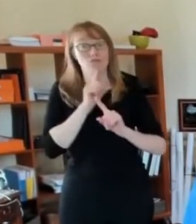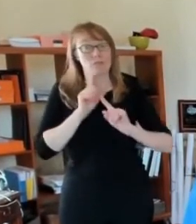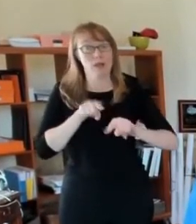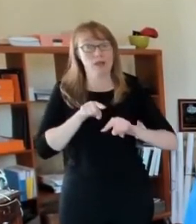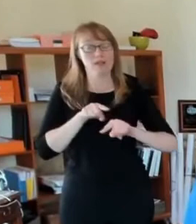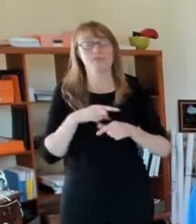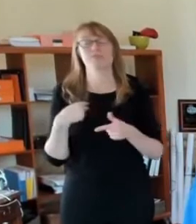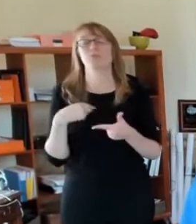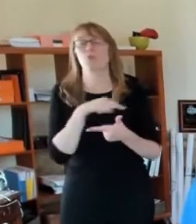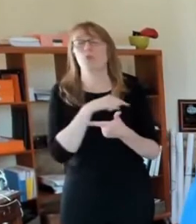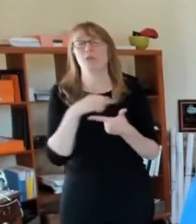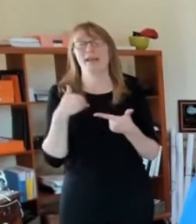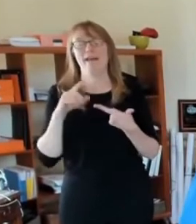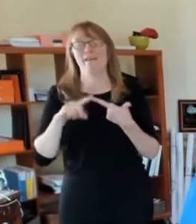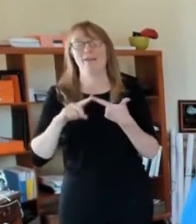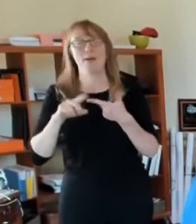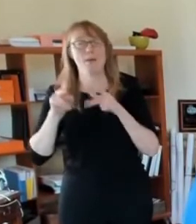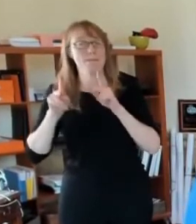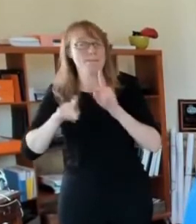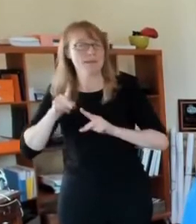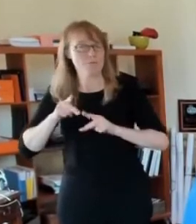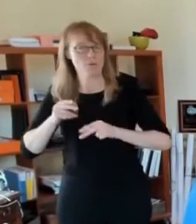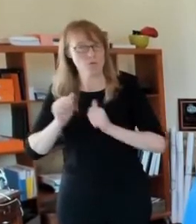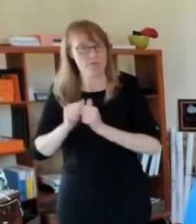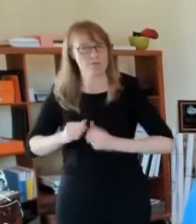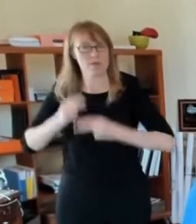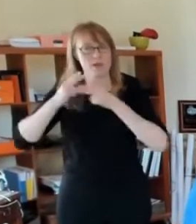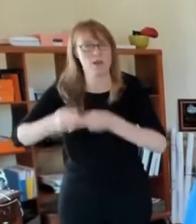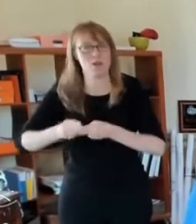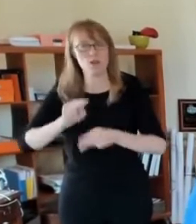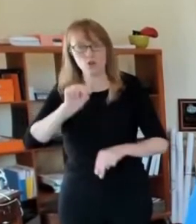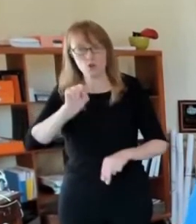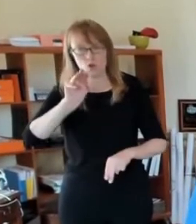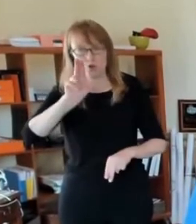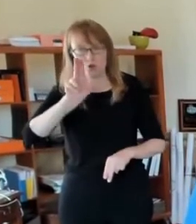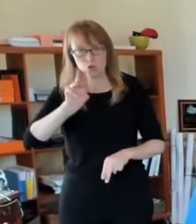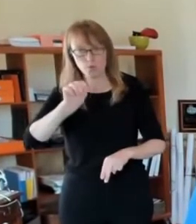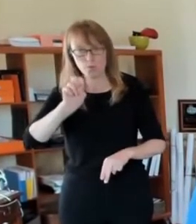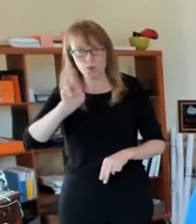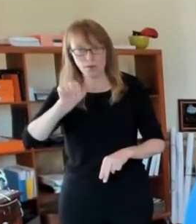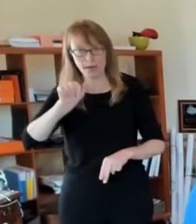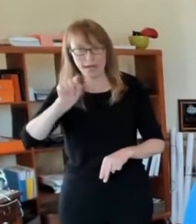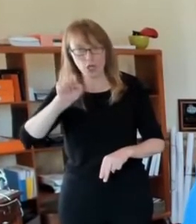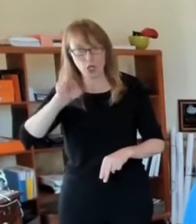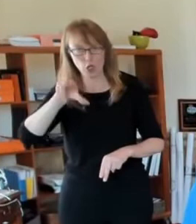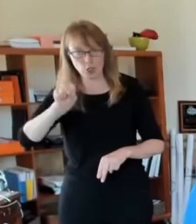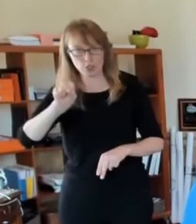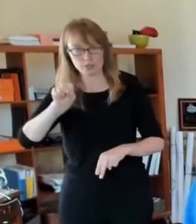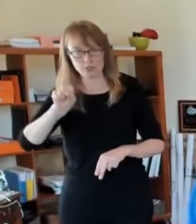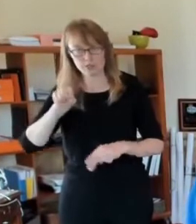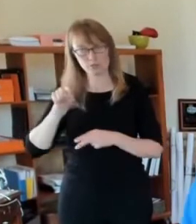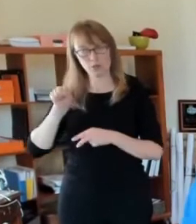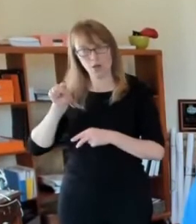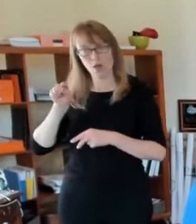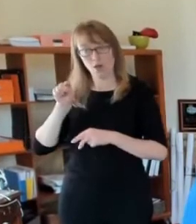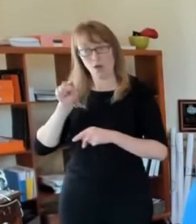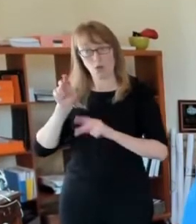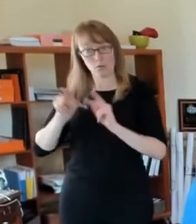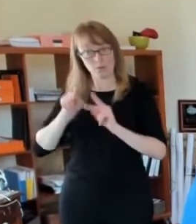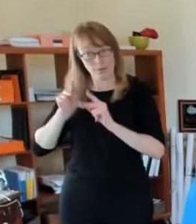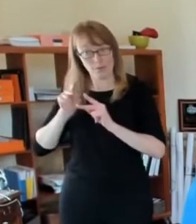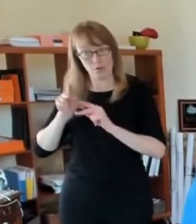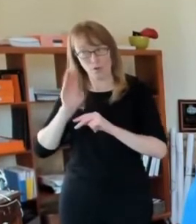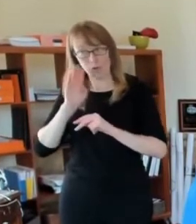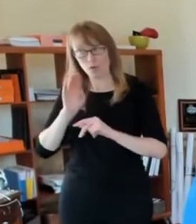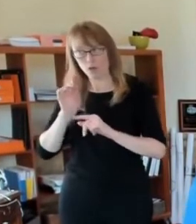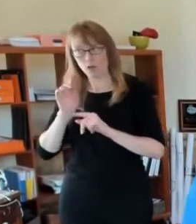into our neighborhoods probably as early as August, maybe September, and they're going to help us make sure that we get a quality count that we turn in